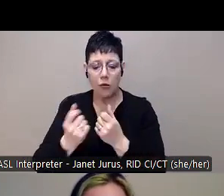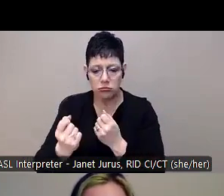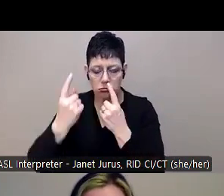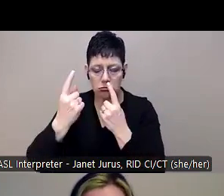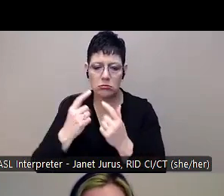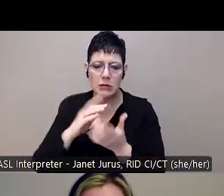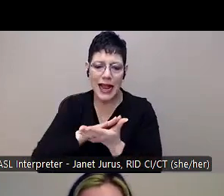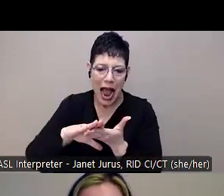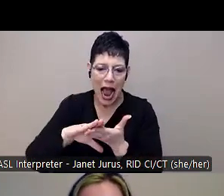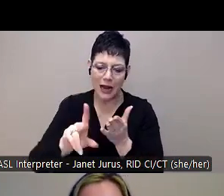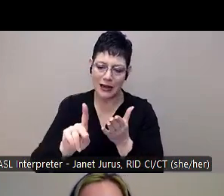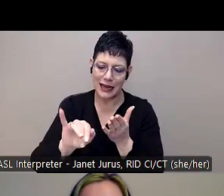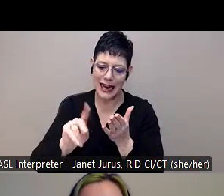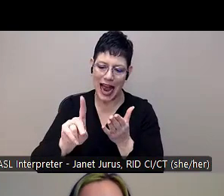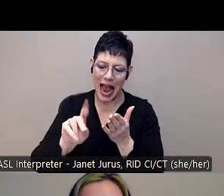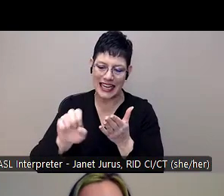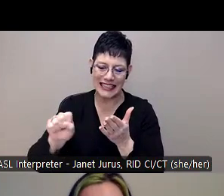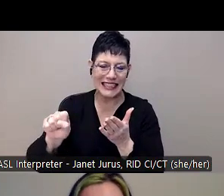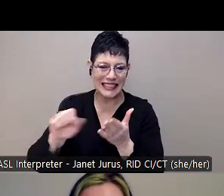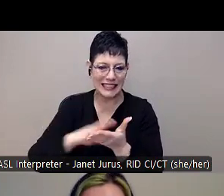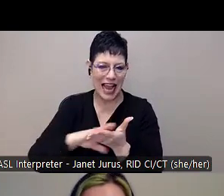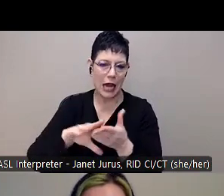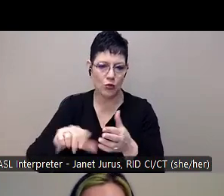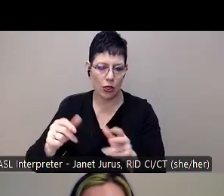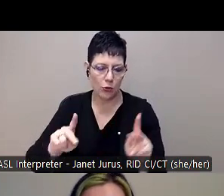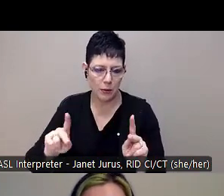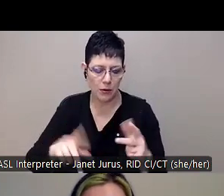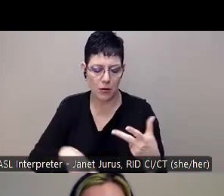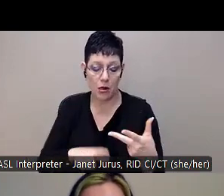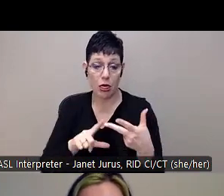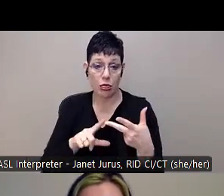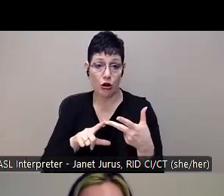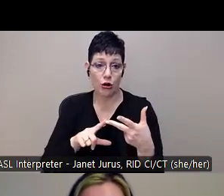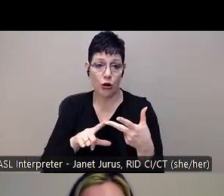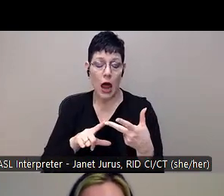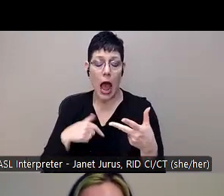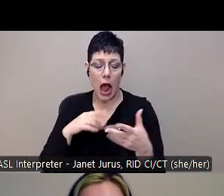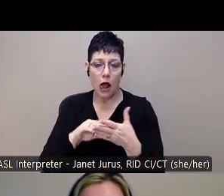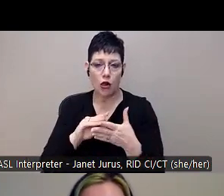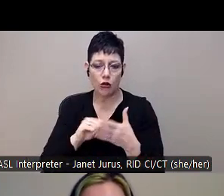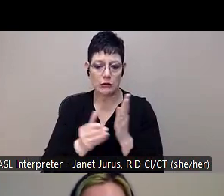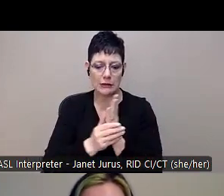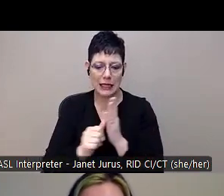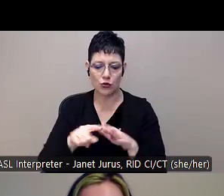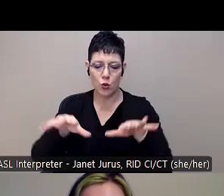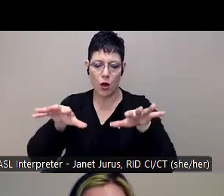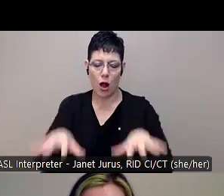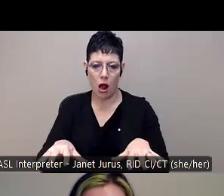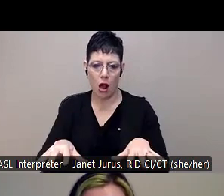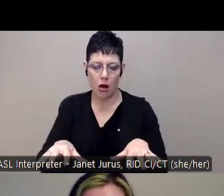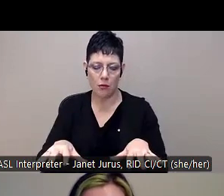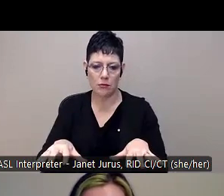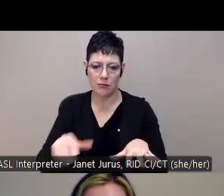response about kindness. Um, the third was being able to calm down when I'm really angry or feel like I'm in a tough